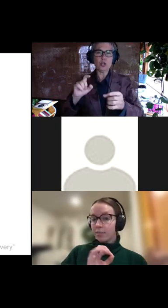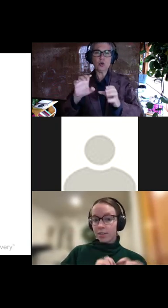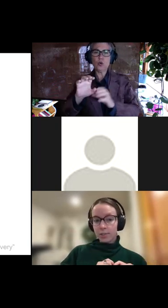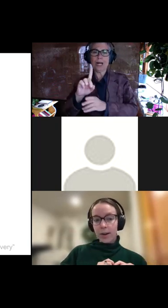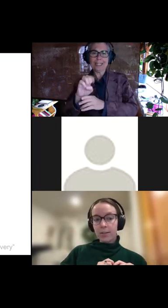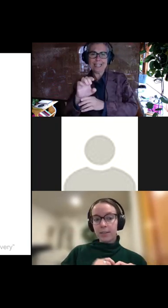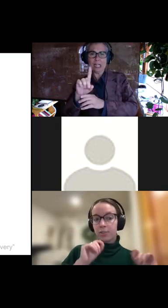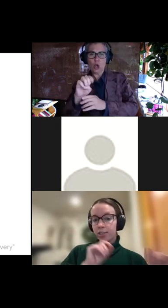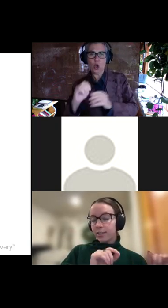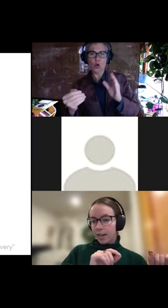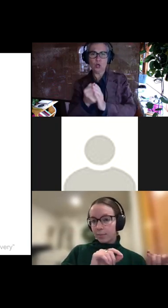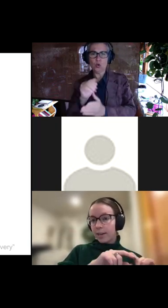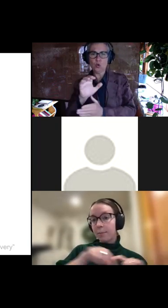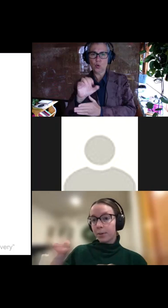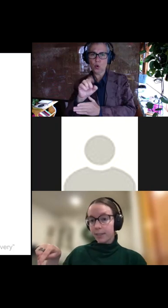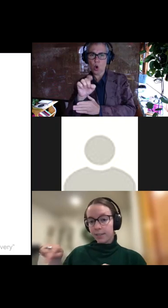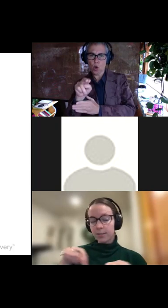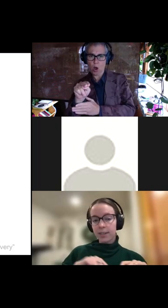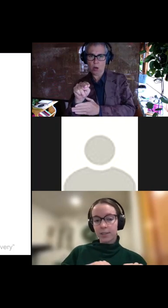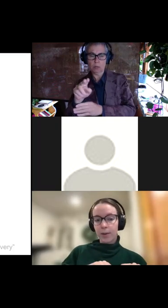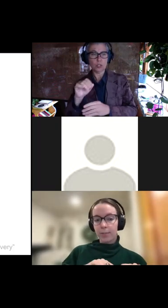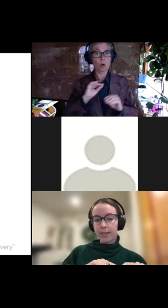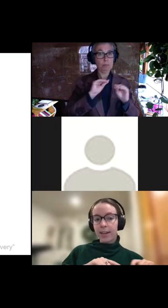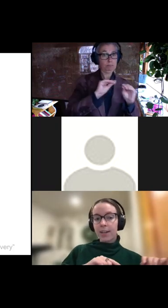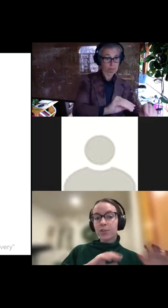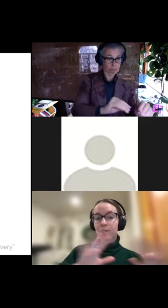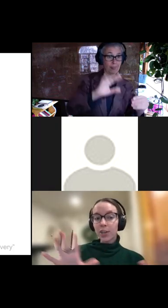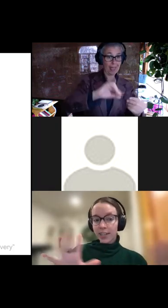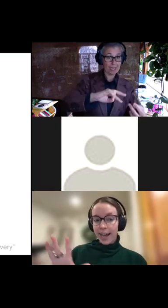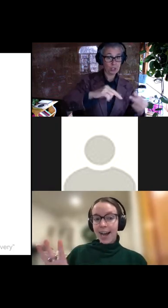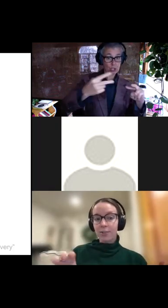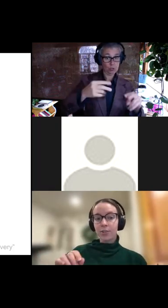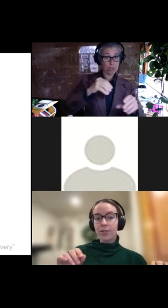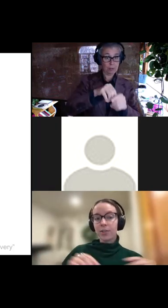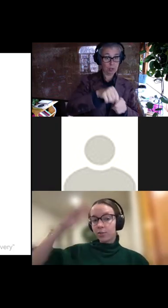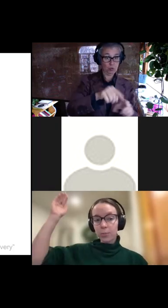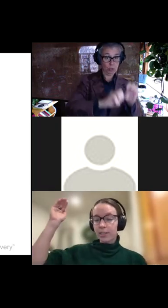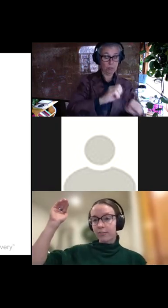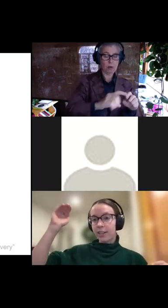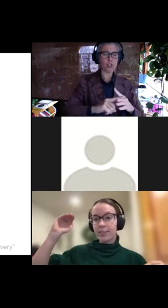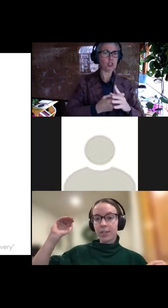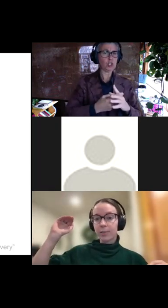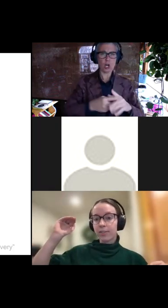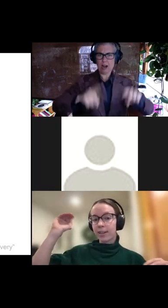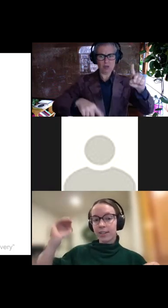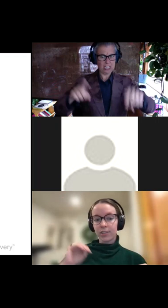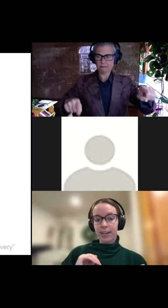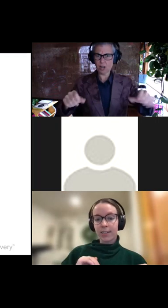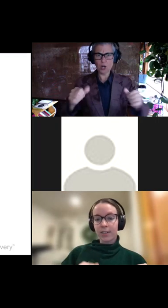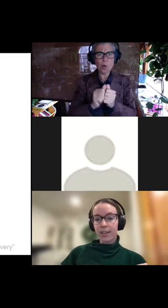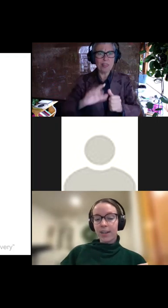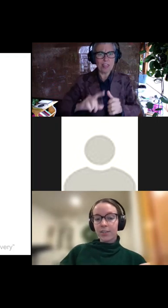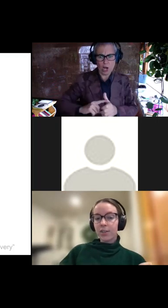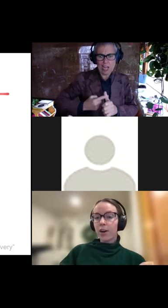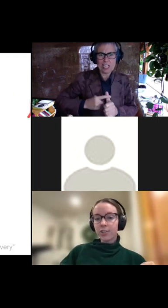beginning of the experiment, the genotypes that I put into the experiment started out super different in terms of their initial